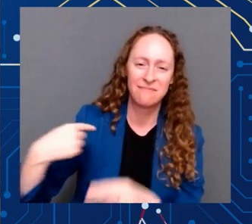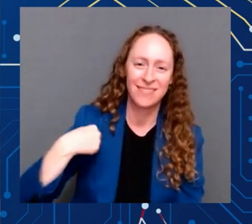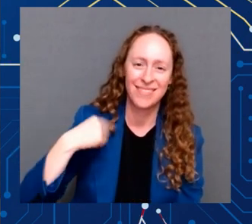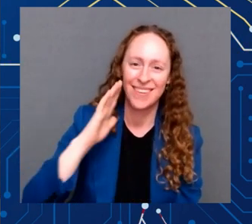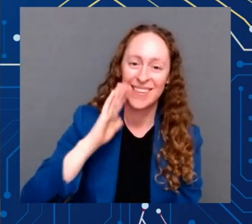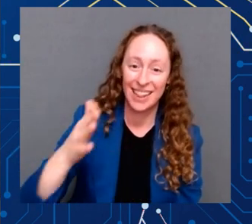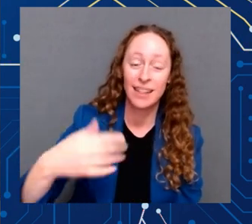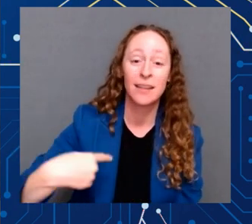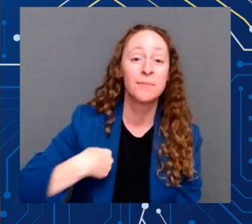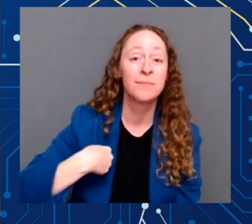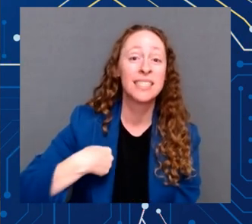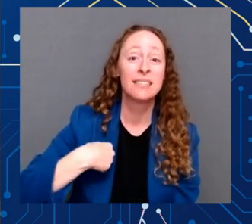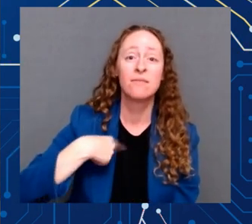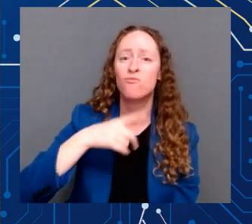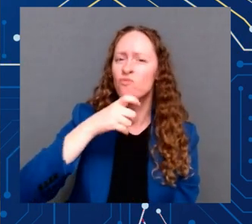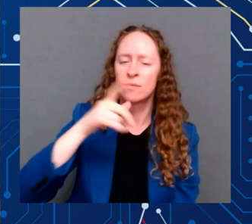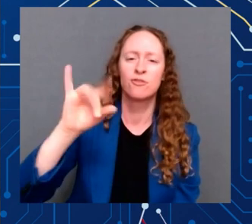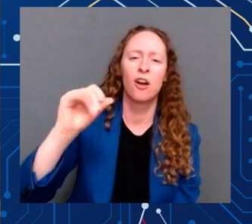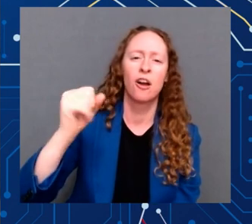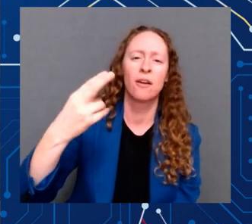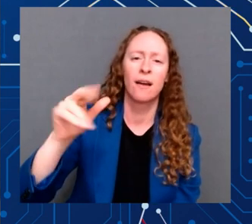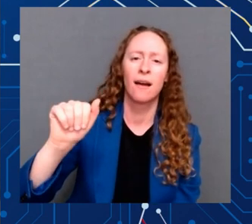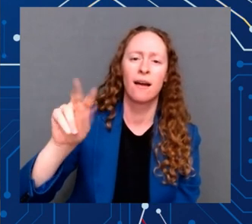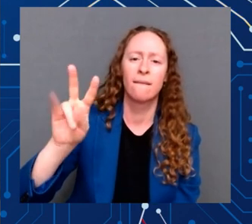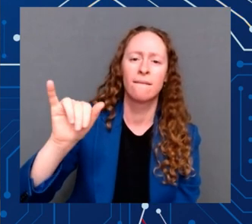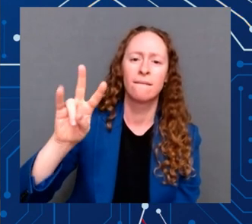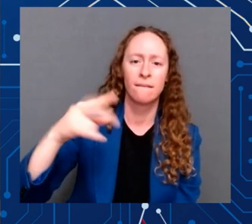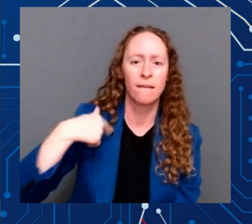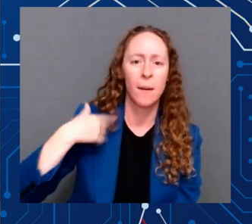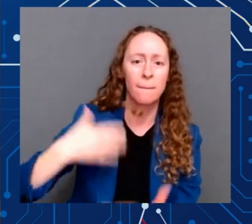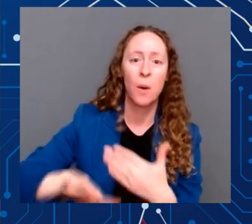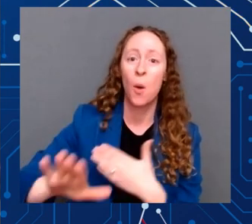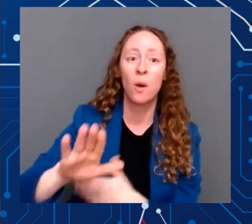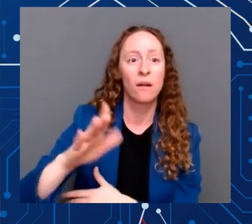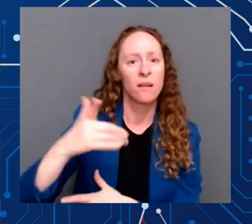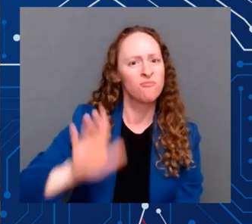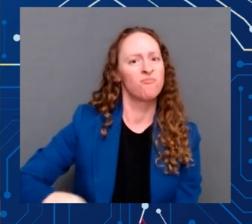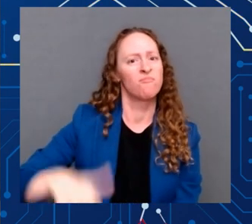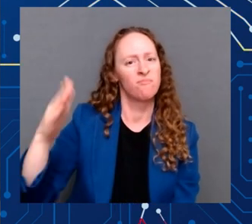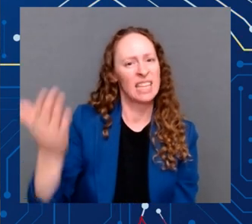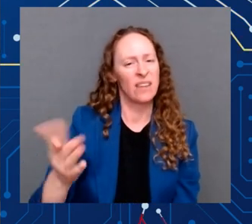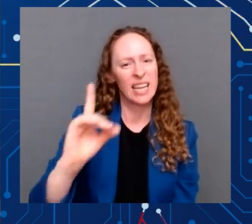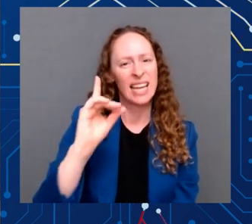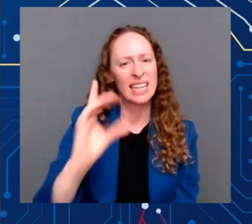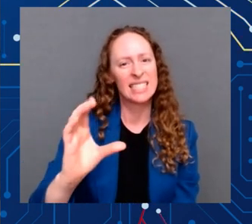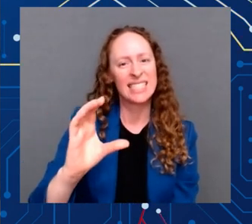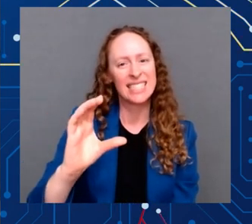I was born here in D.C., so being part of this ceremony, yeah, yeah.